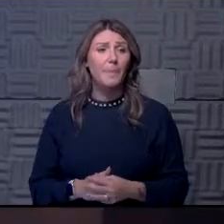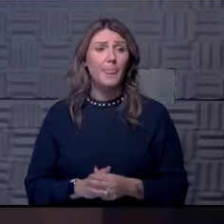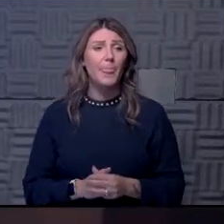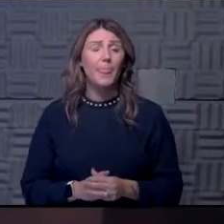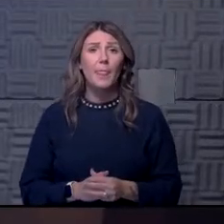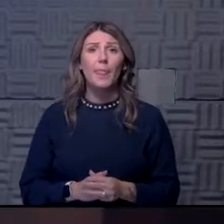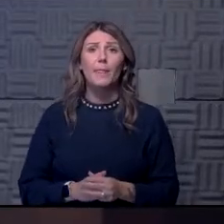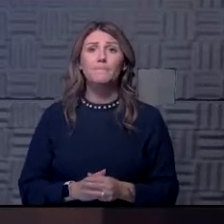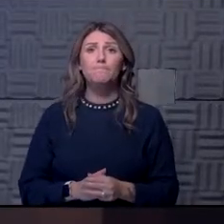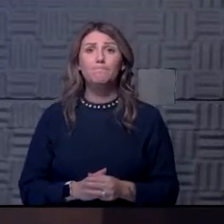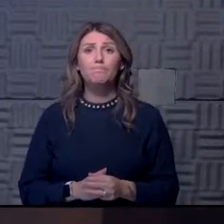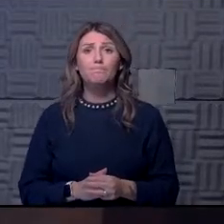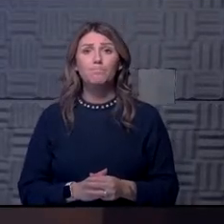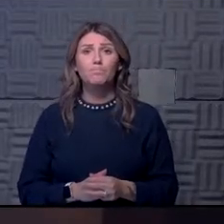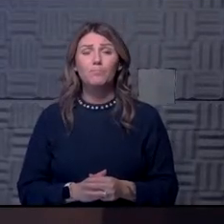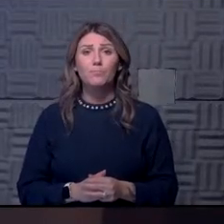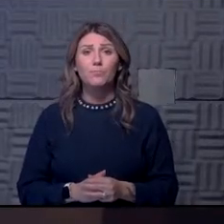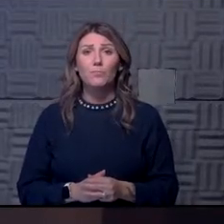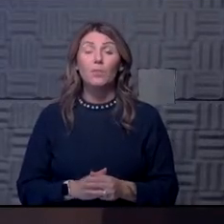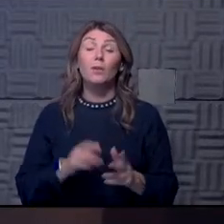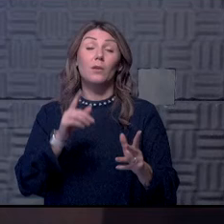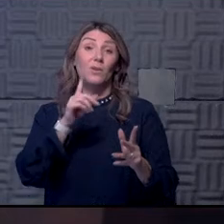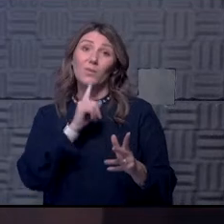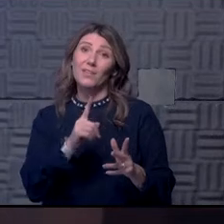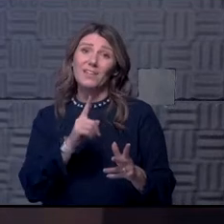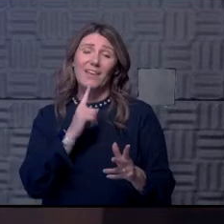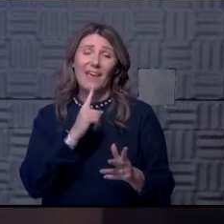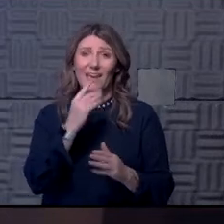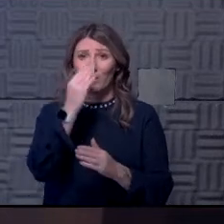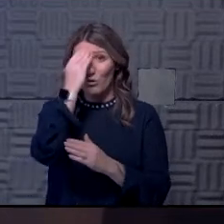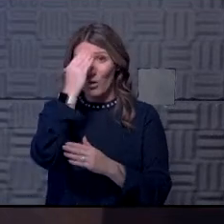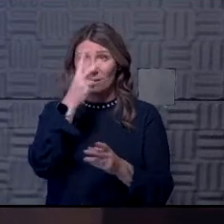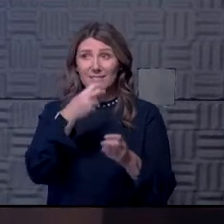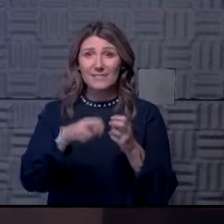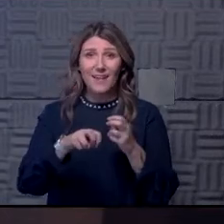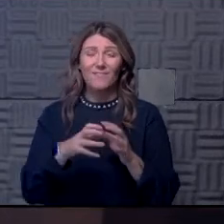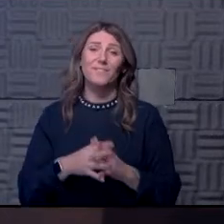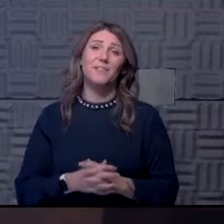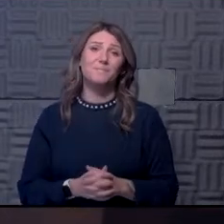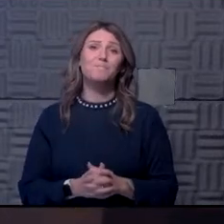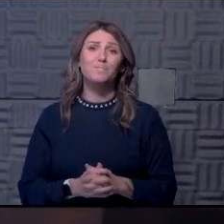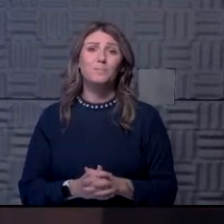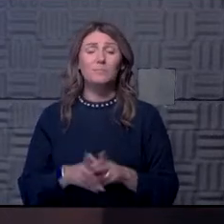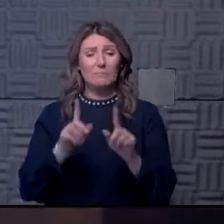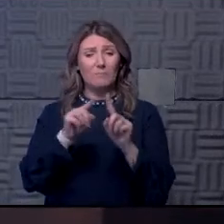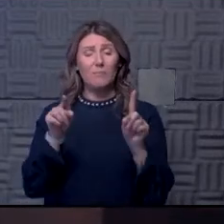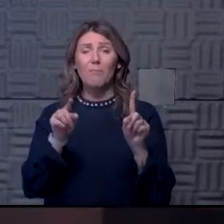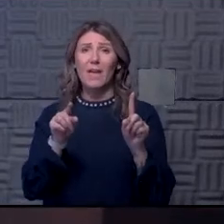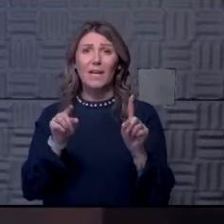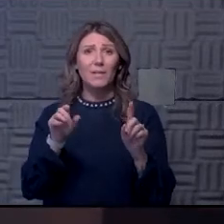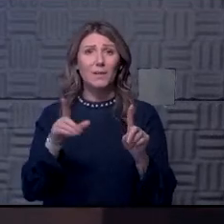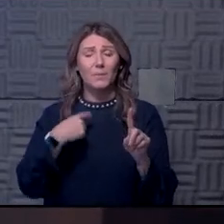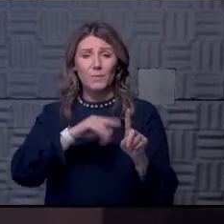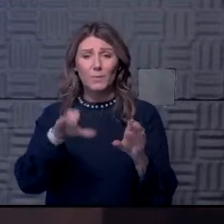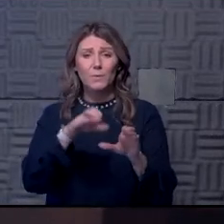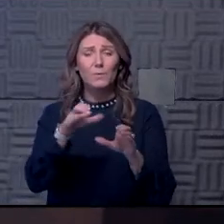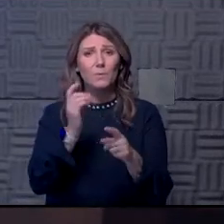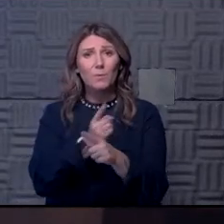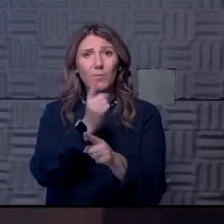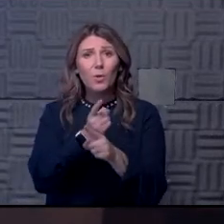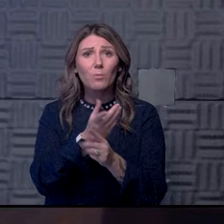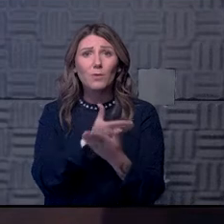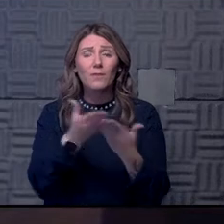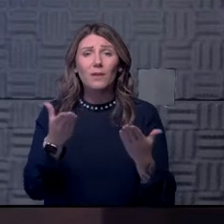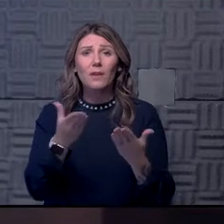Stay the course, dig deep. I, I know it's tough. Um, but we're doing the right thing and we gotta continue to look forward.